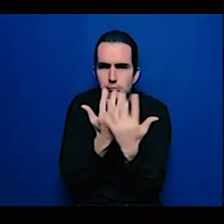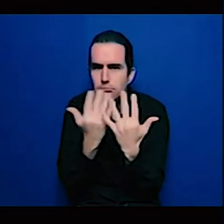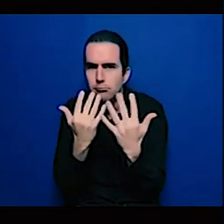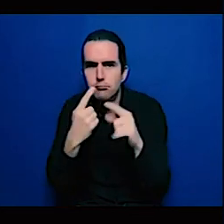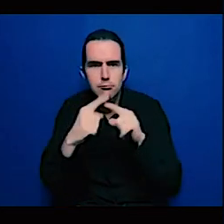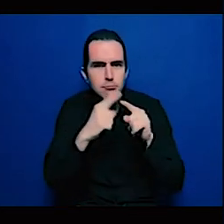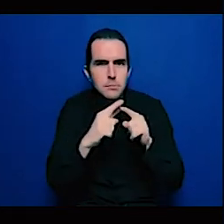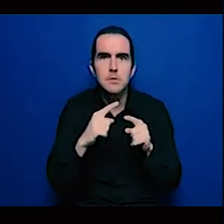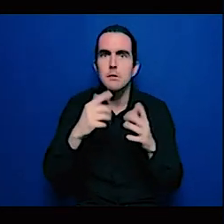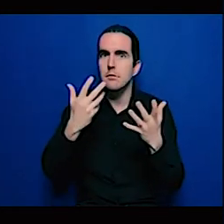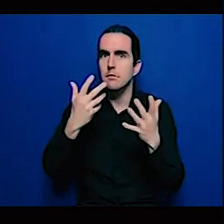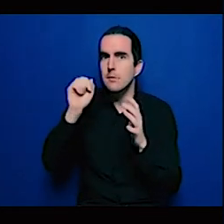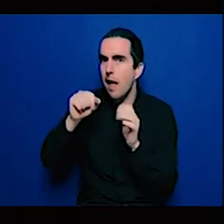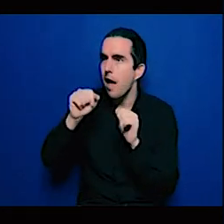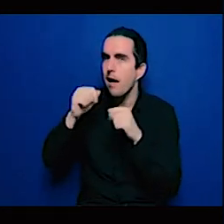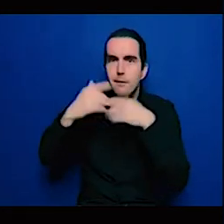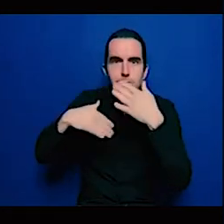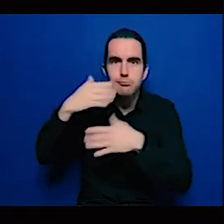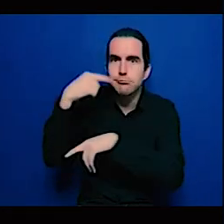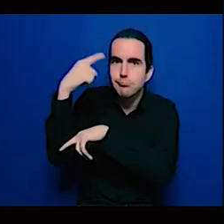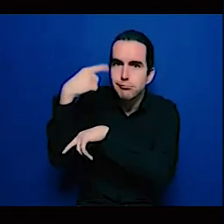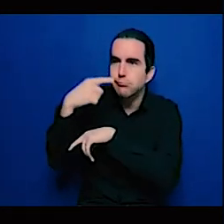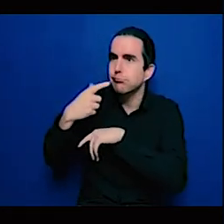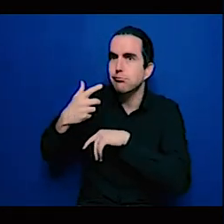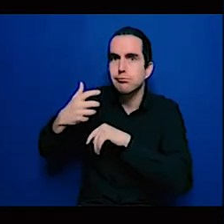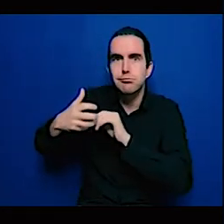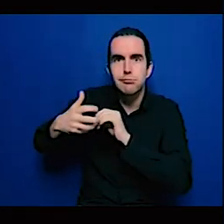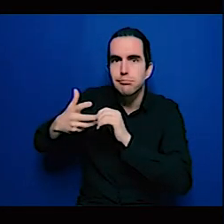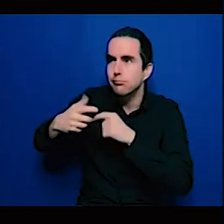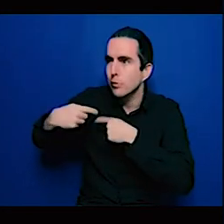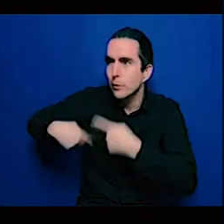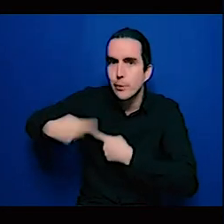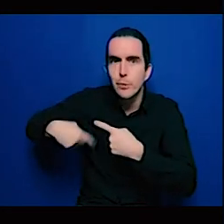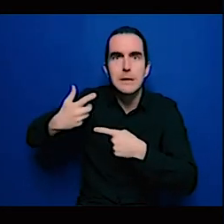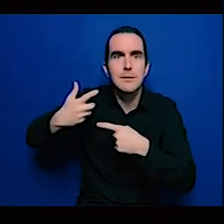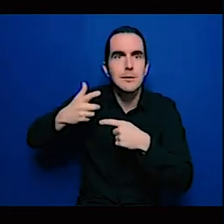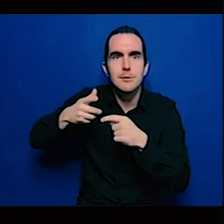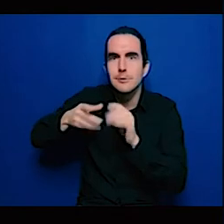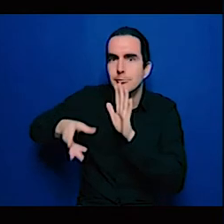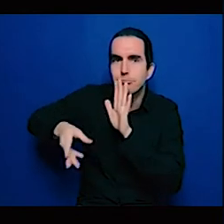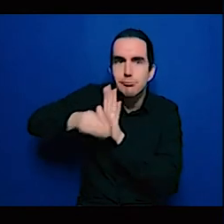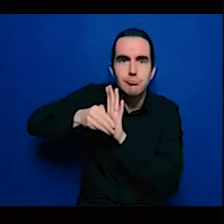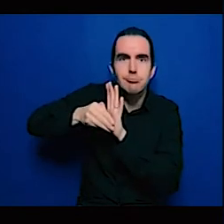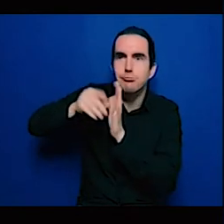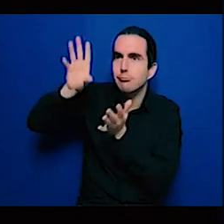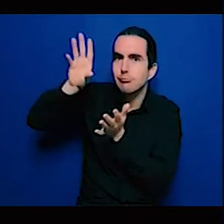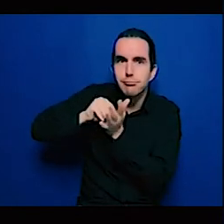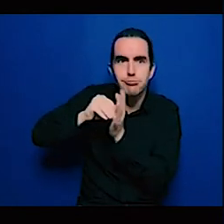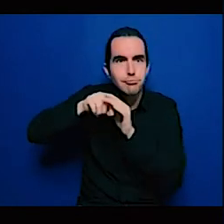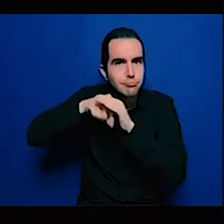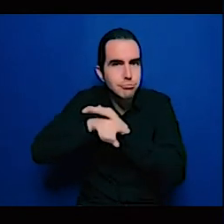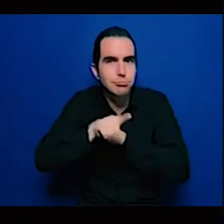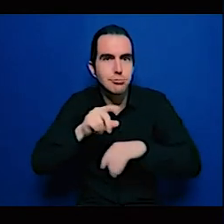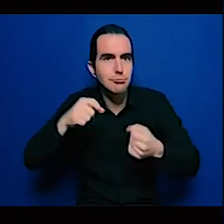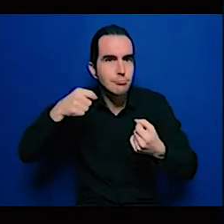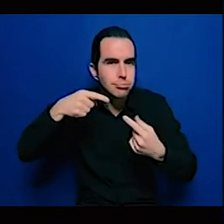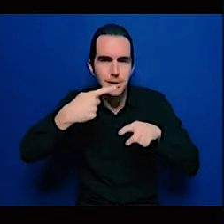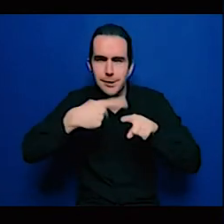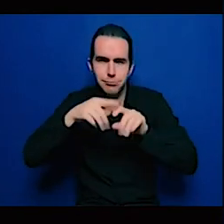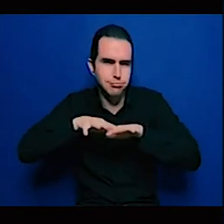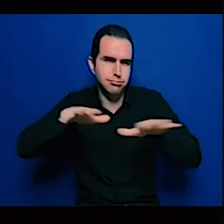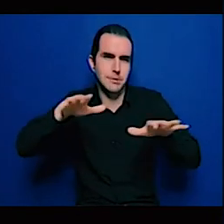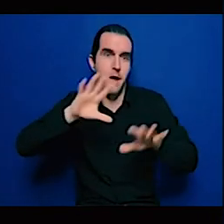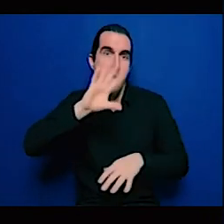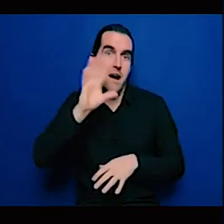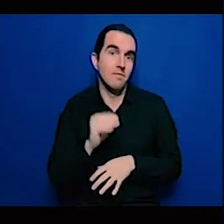essentially it for me in a nutshell thank you thank you so much Aruna I know you might have to go in two three